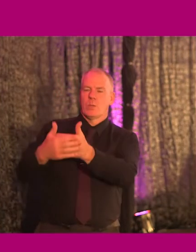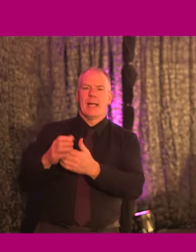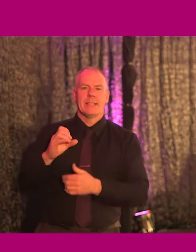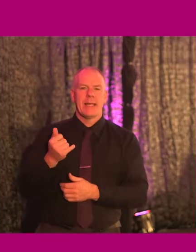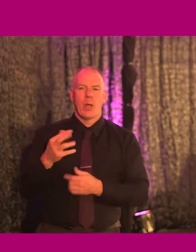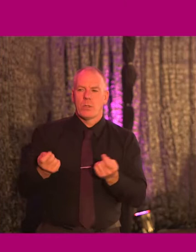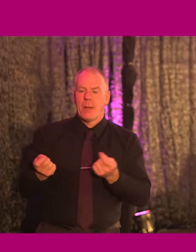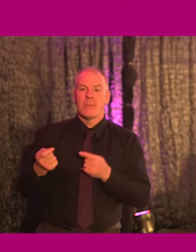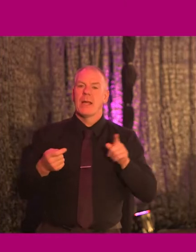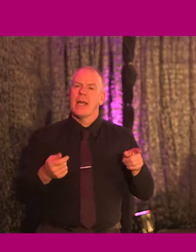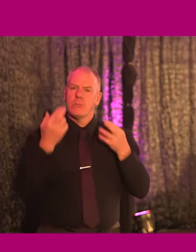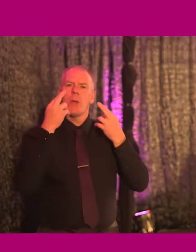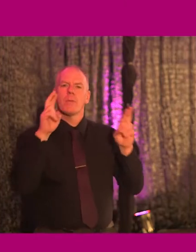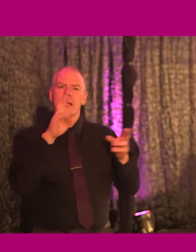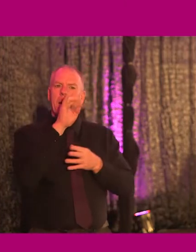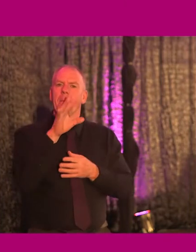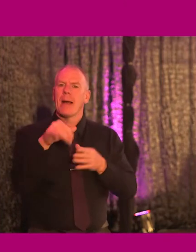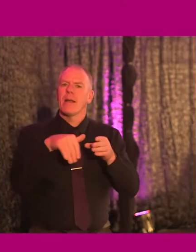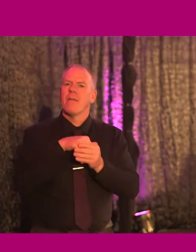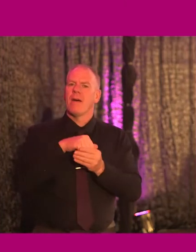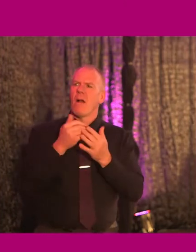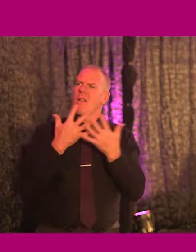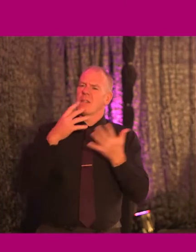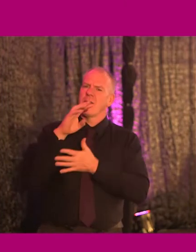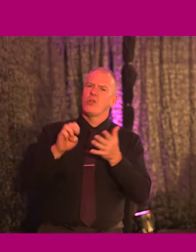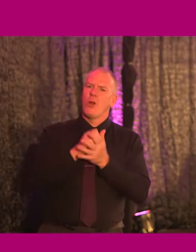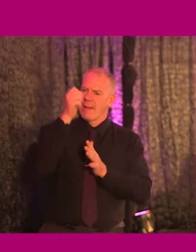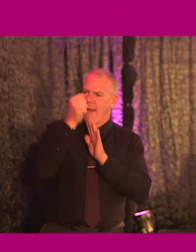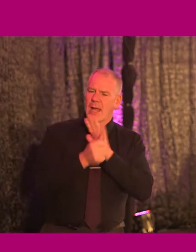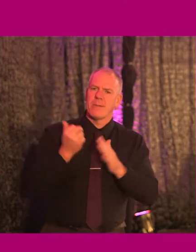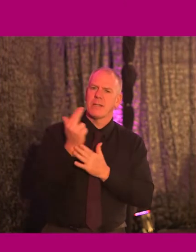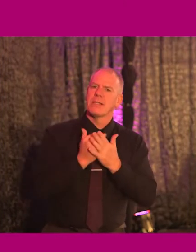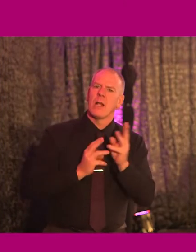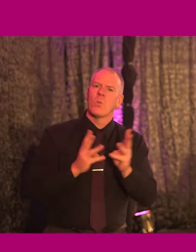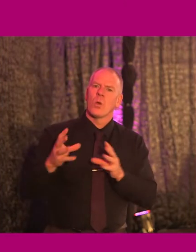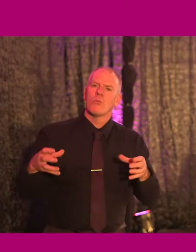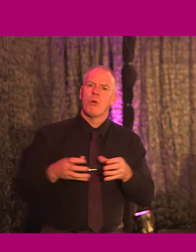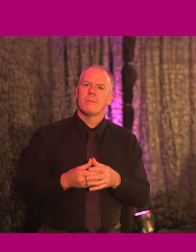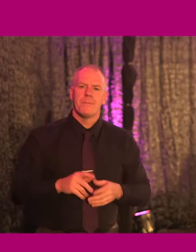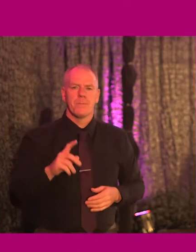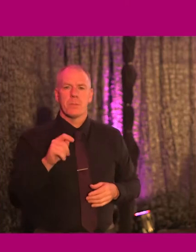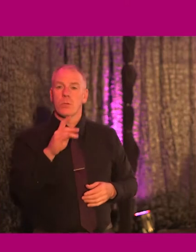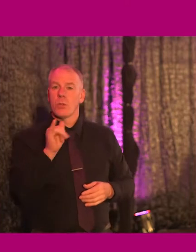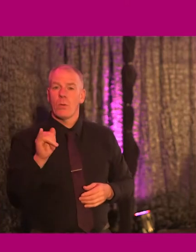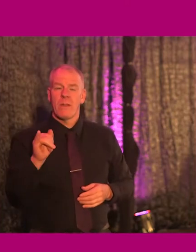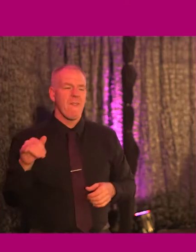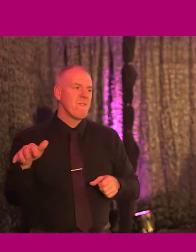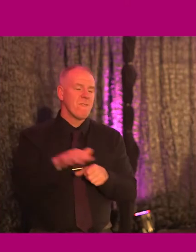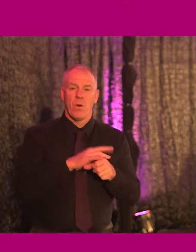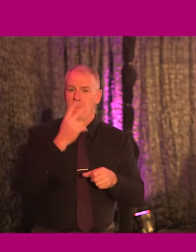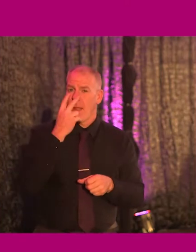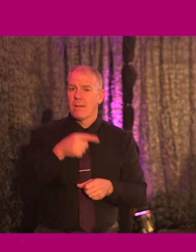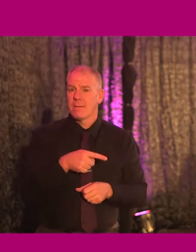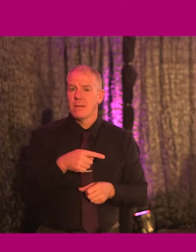He also represents the bank in a number of European experts and design working groups. Tony is a fully blind person and has